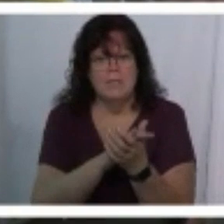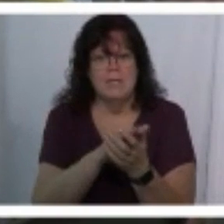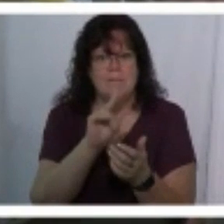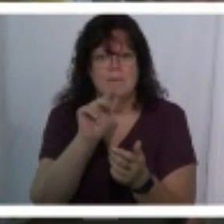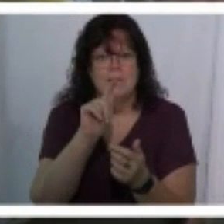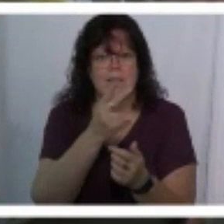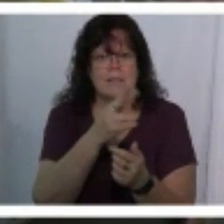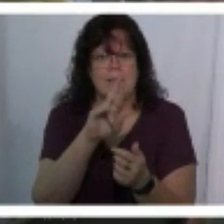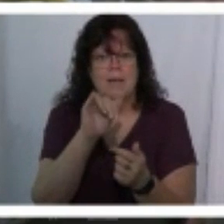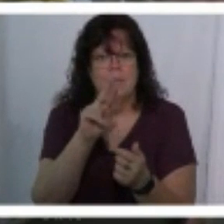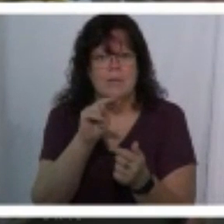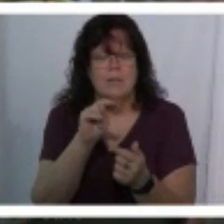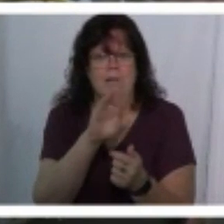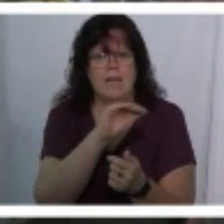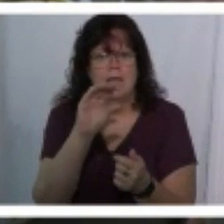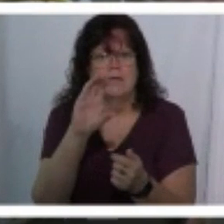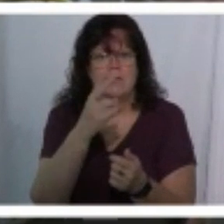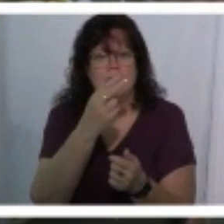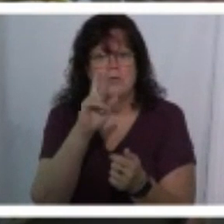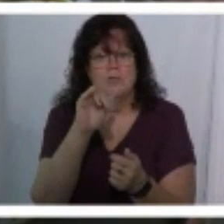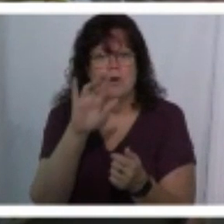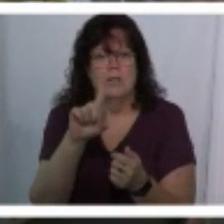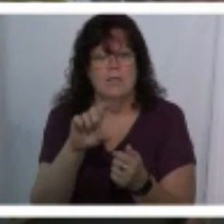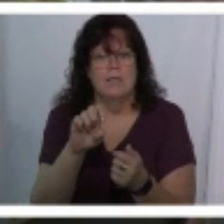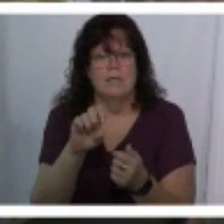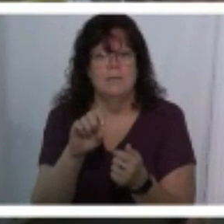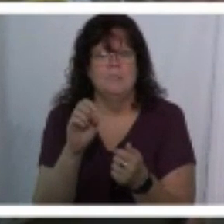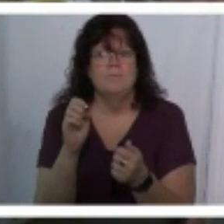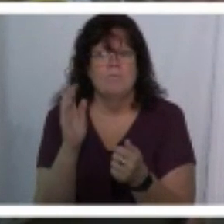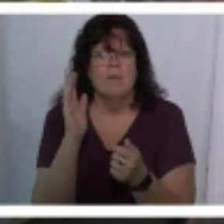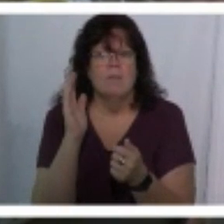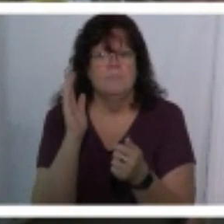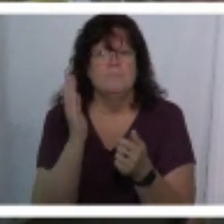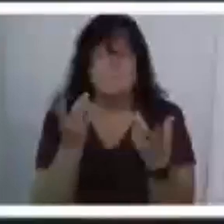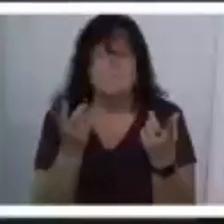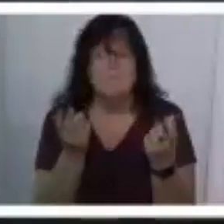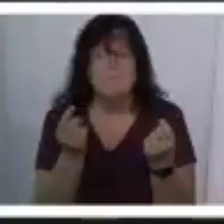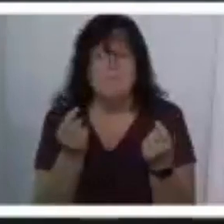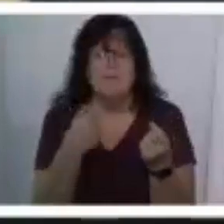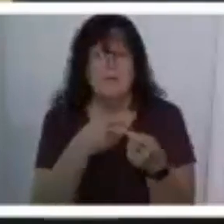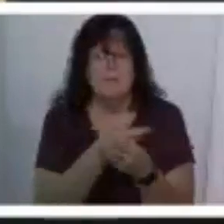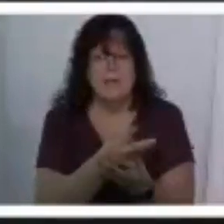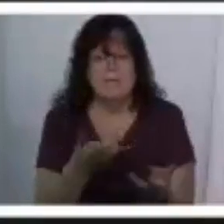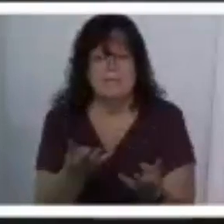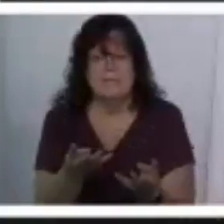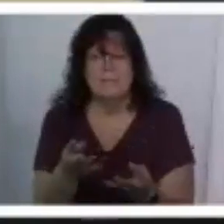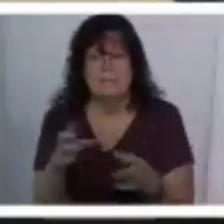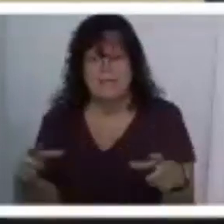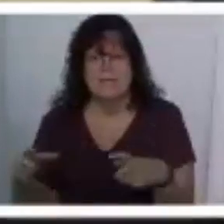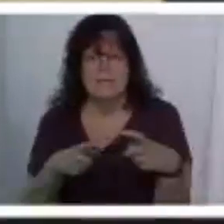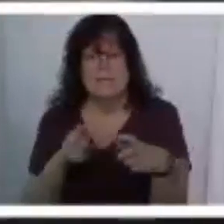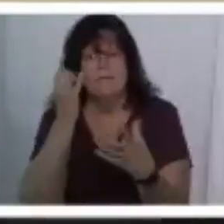and charlie are going to actually so you don't have to move what we're going to do is just pass some plates